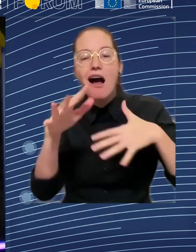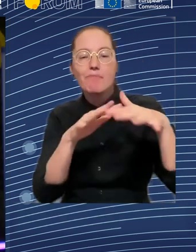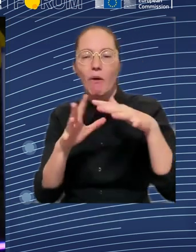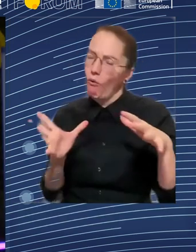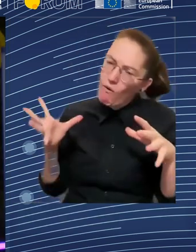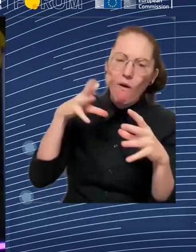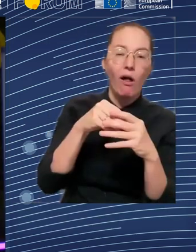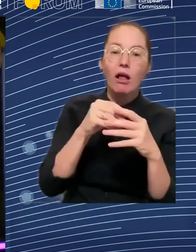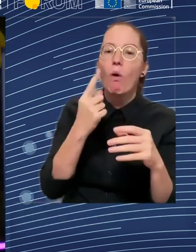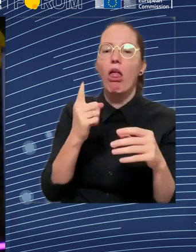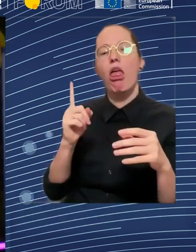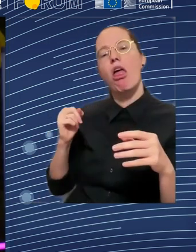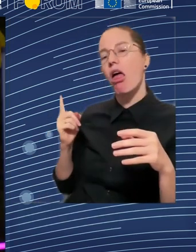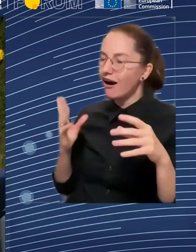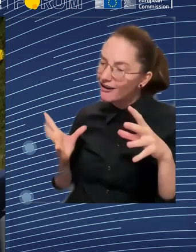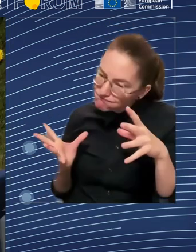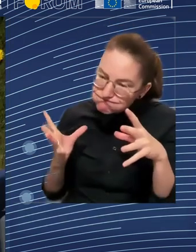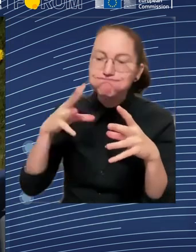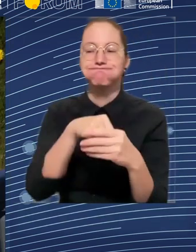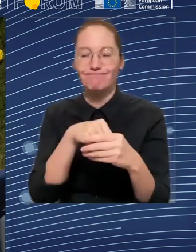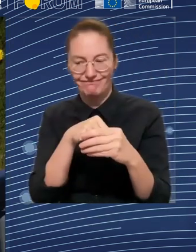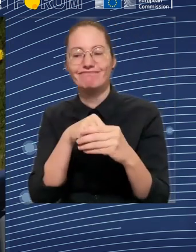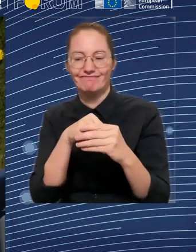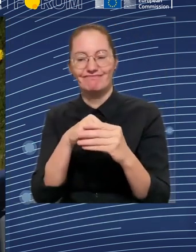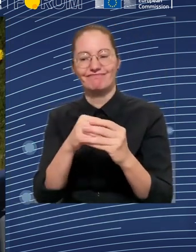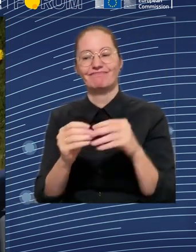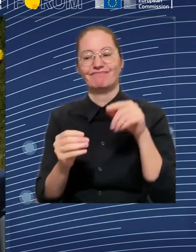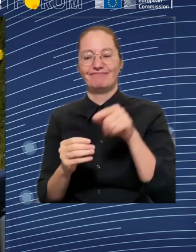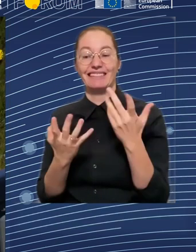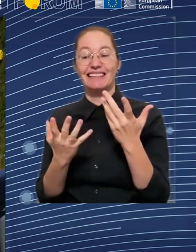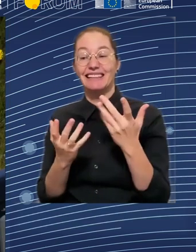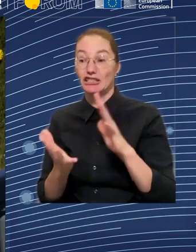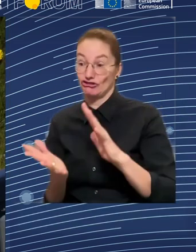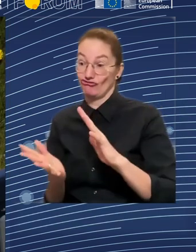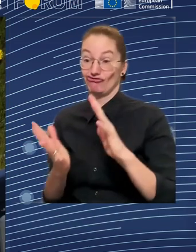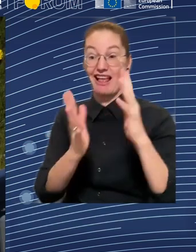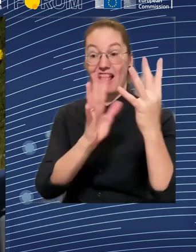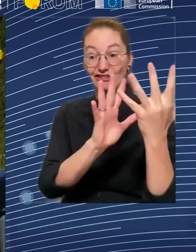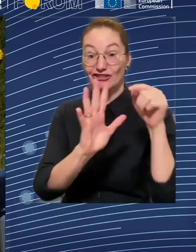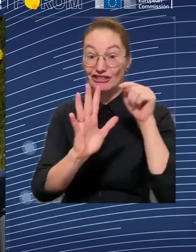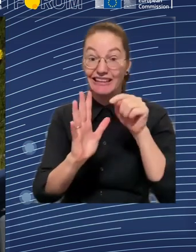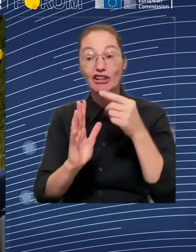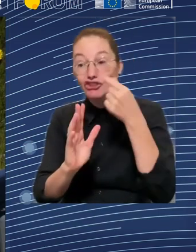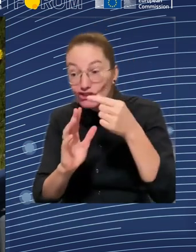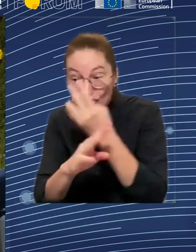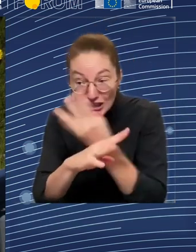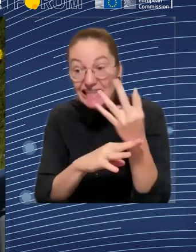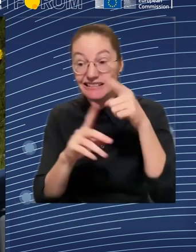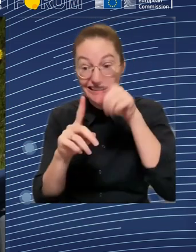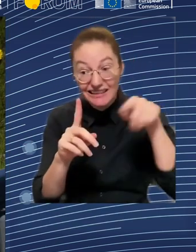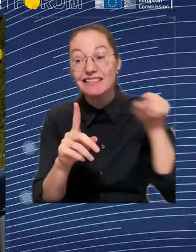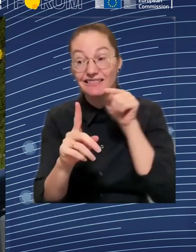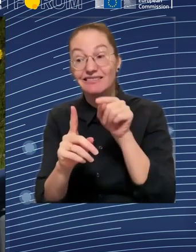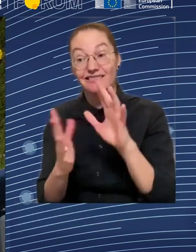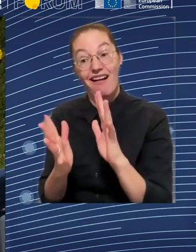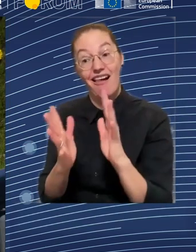with enriched resources. And I will just add two things, which, because I'm coming out from local